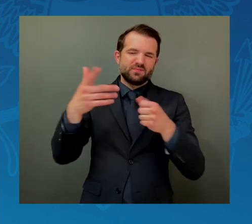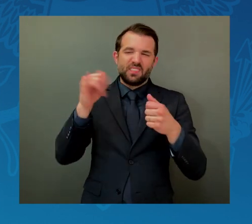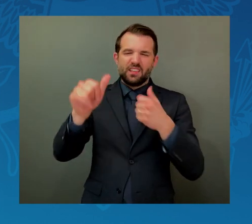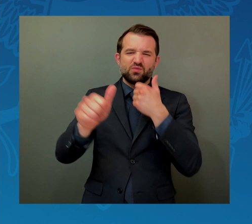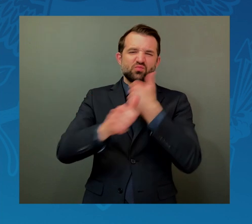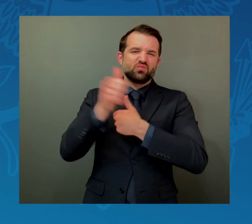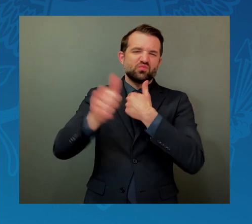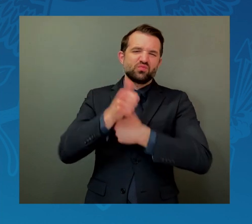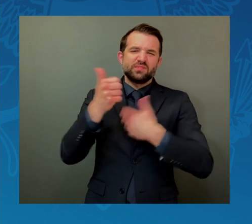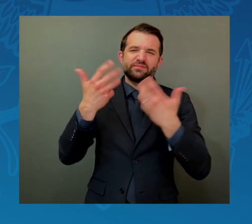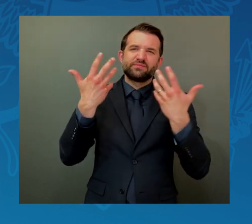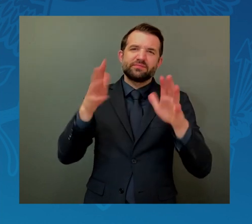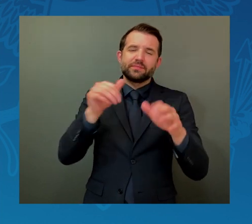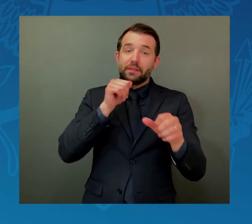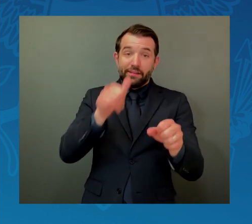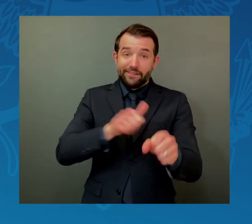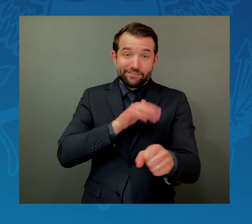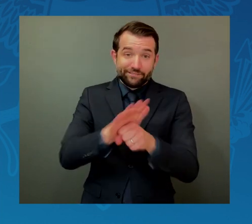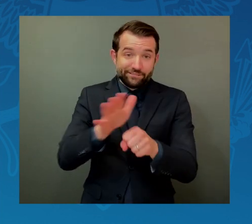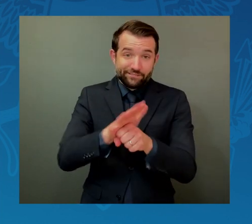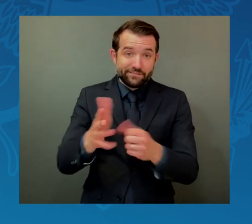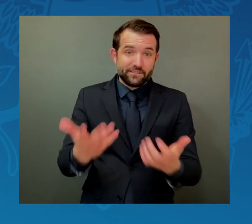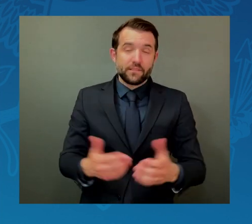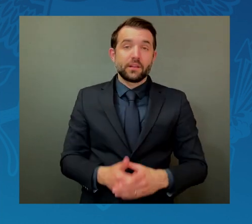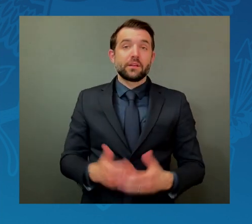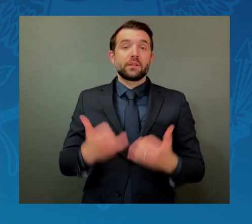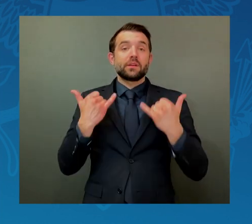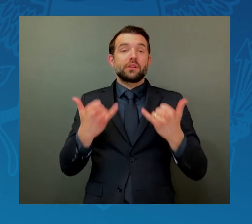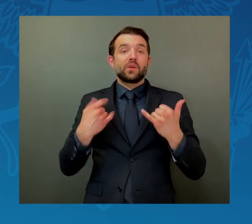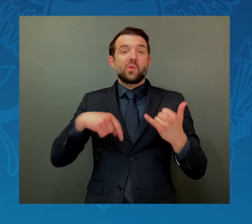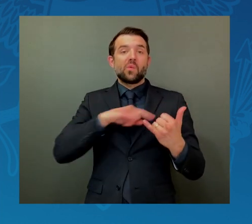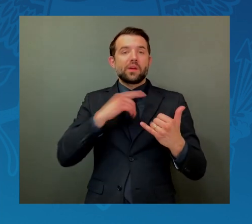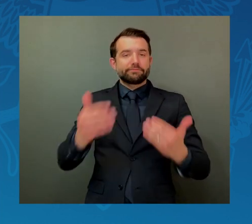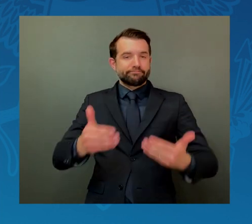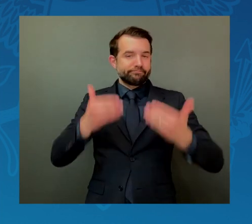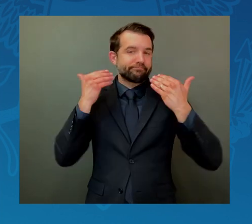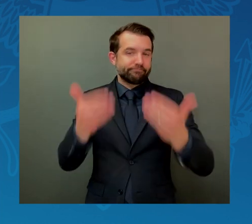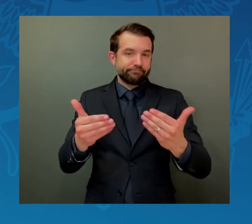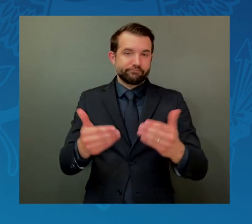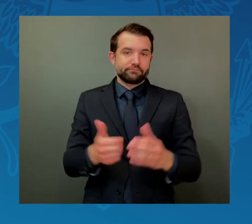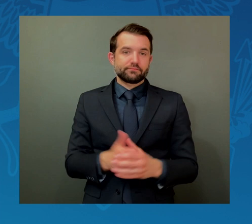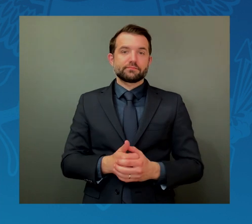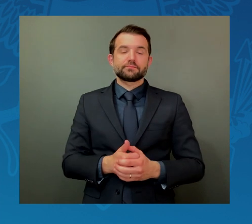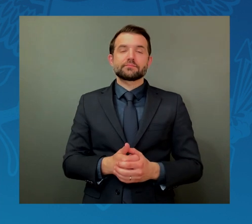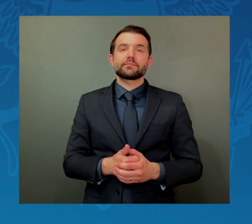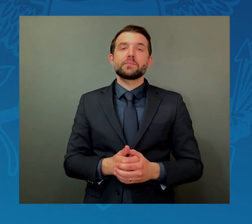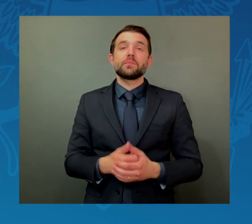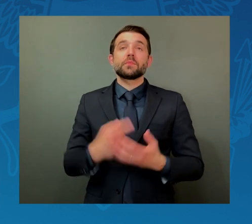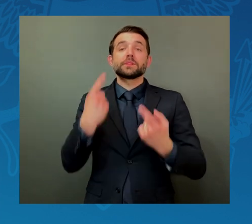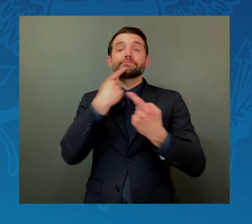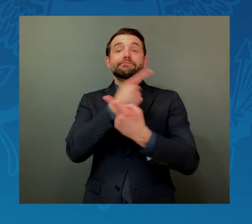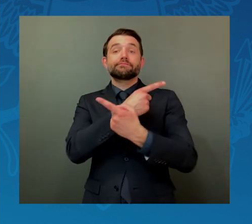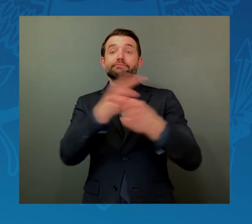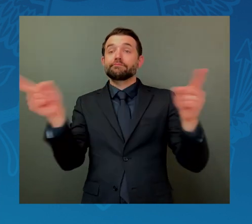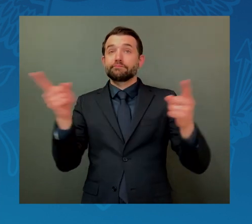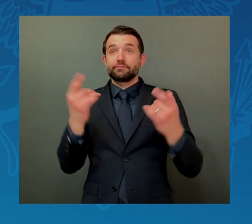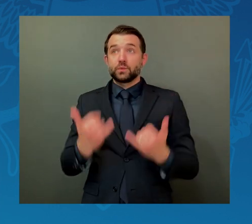Today, we are going further. I am pleased to announce that, as of today, the United States